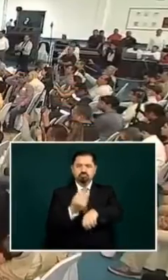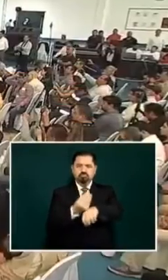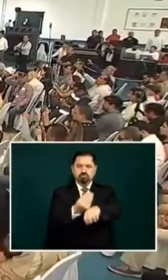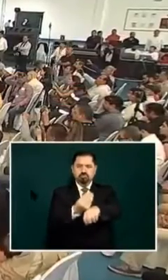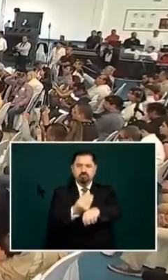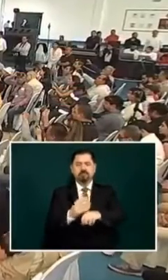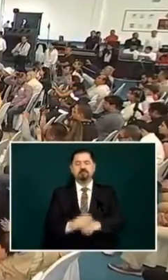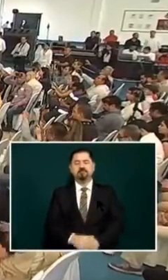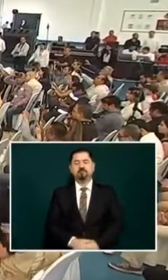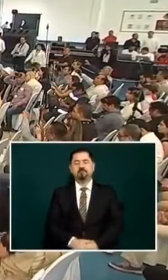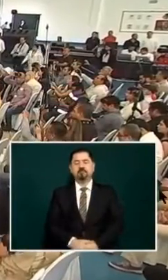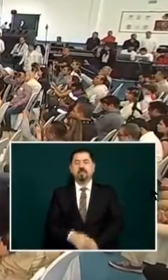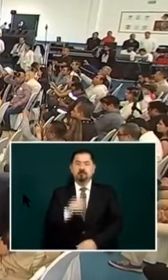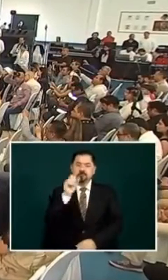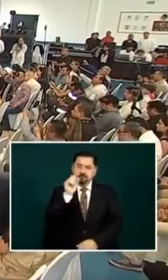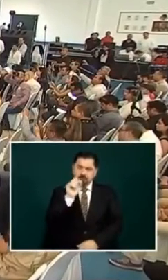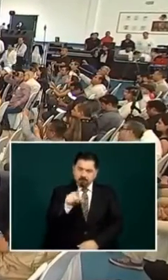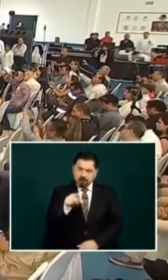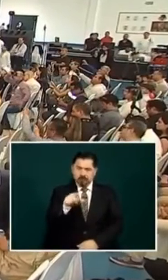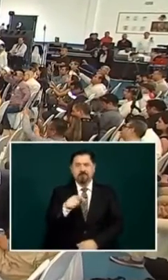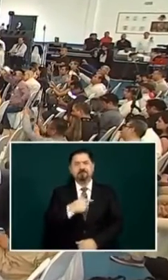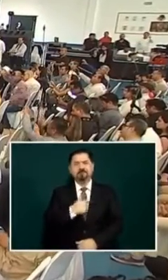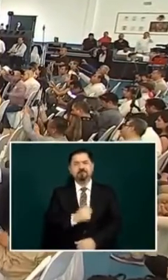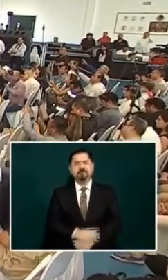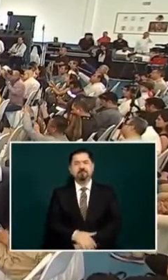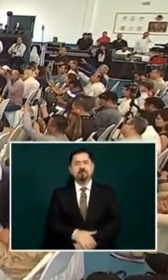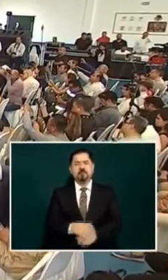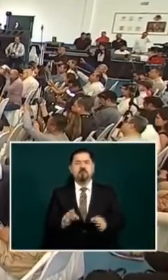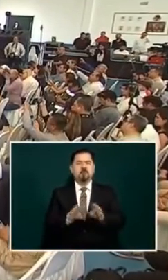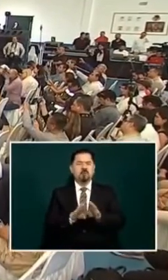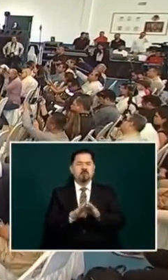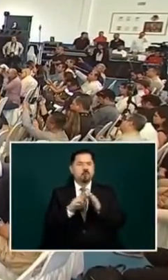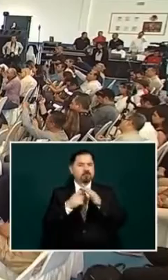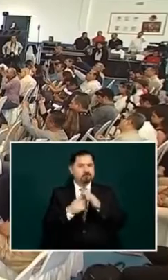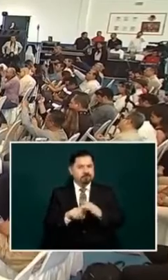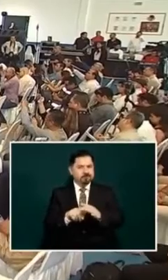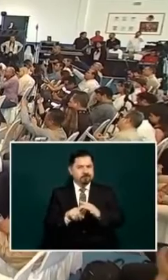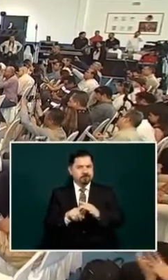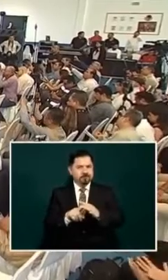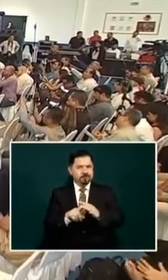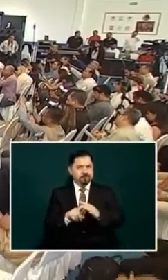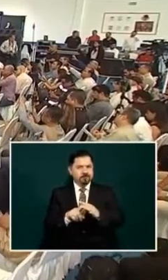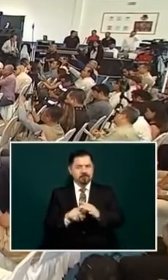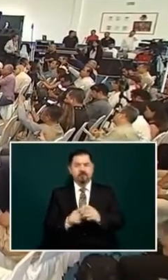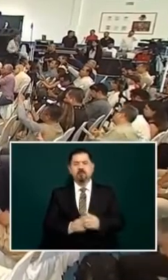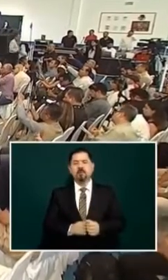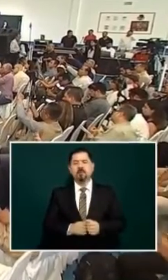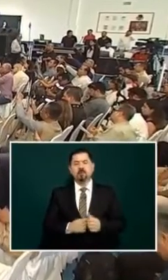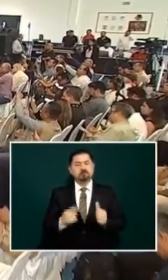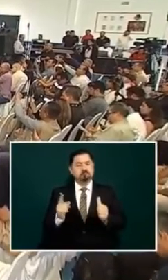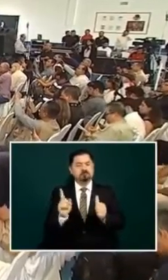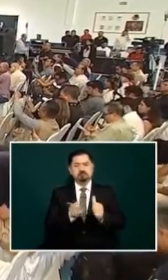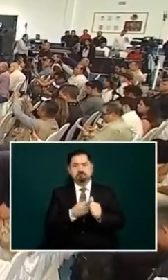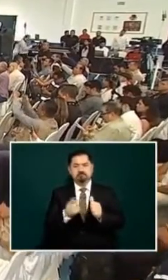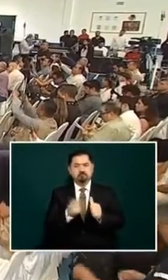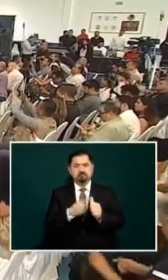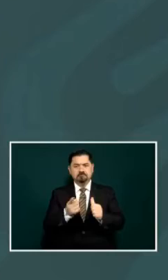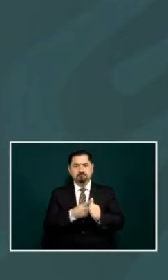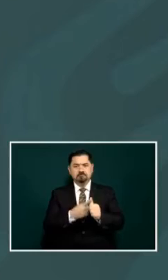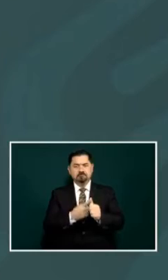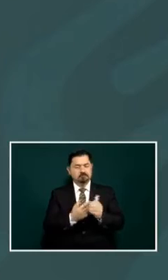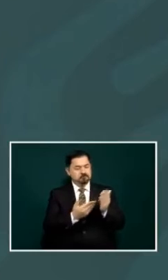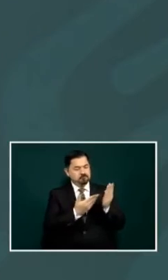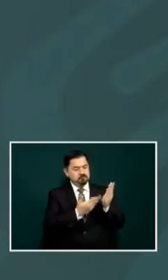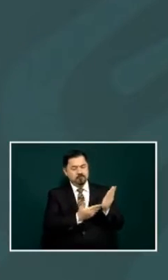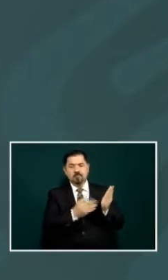but we have also started with a